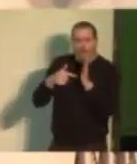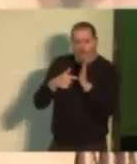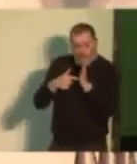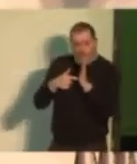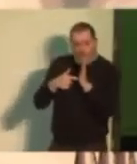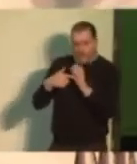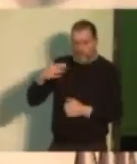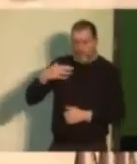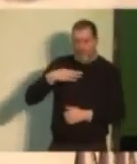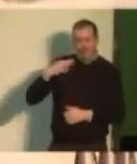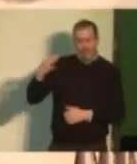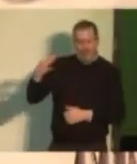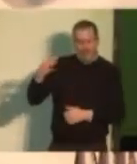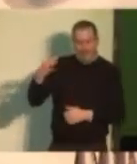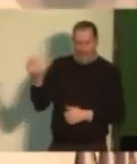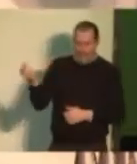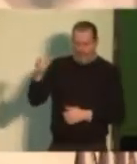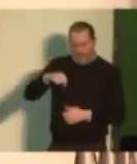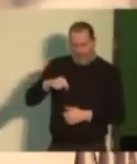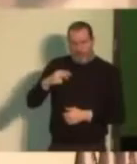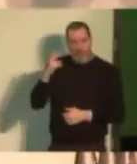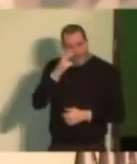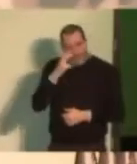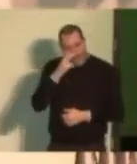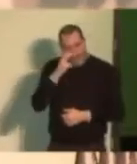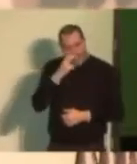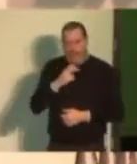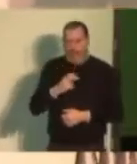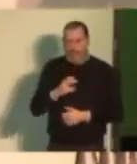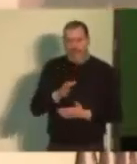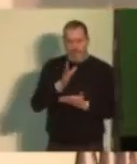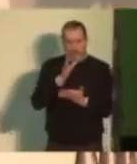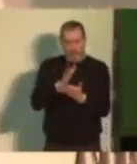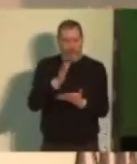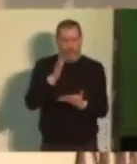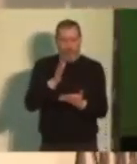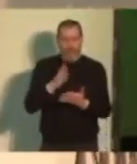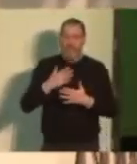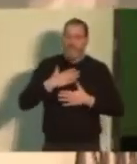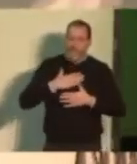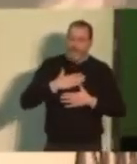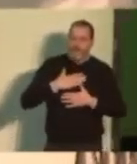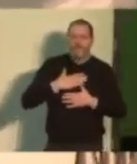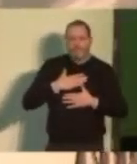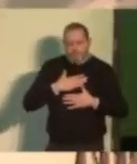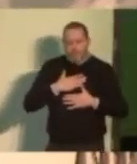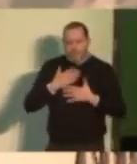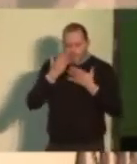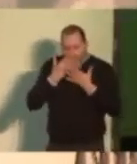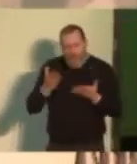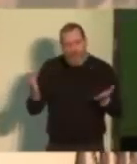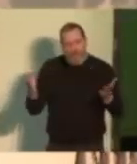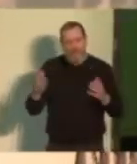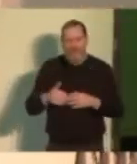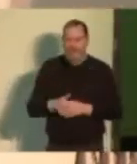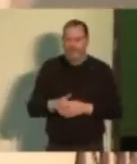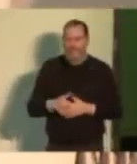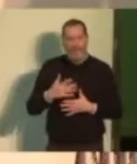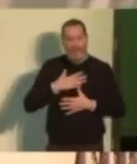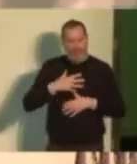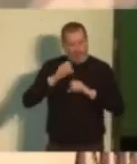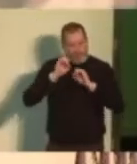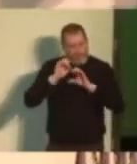to be with you this evening. It is, in truth, a real honour. And I want to convey to you